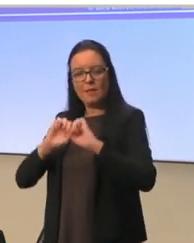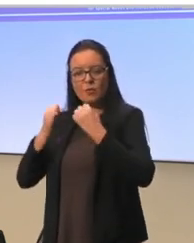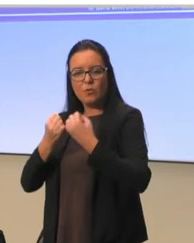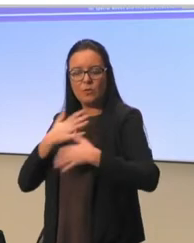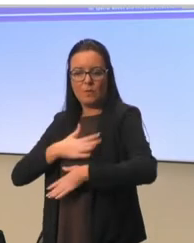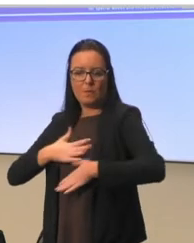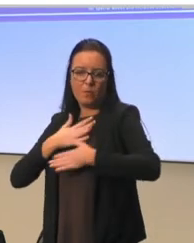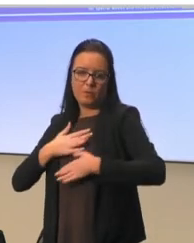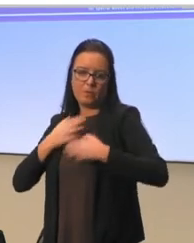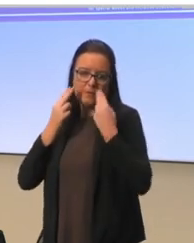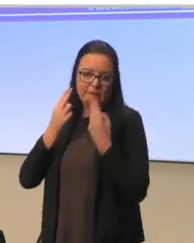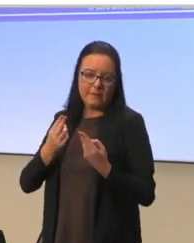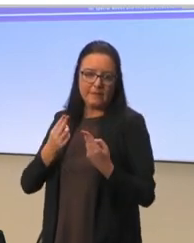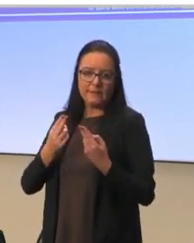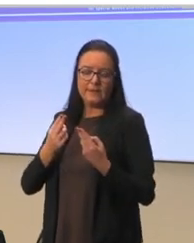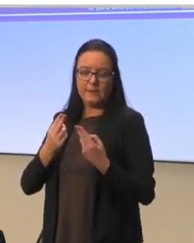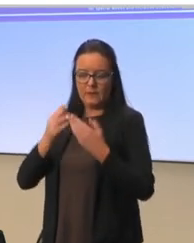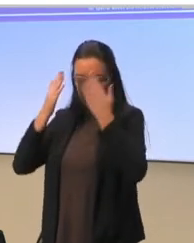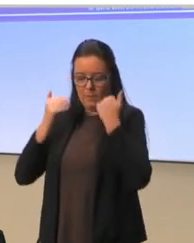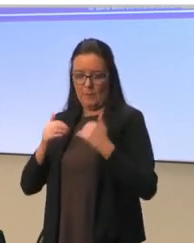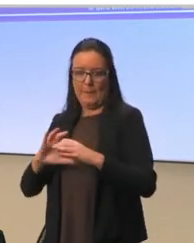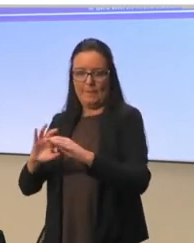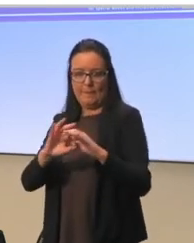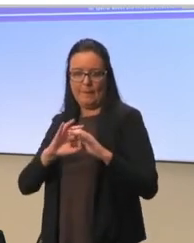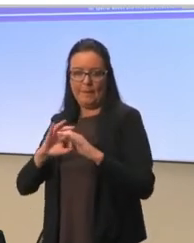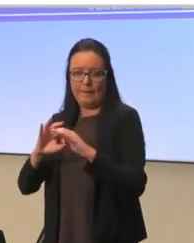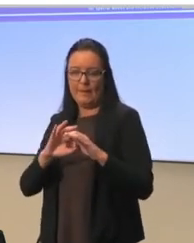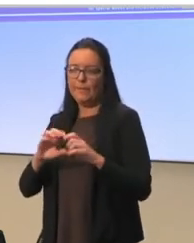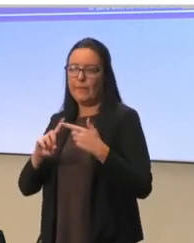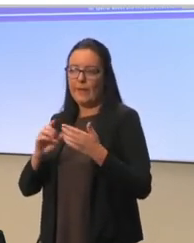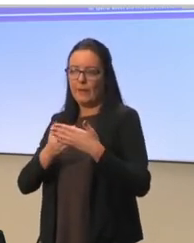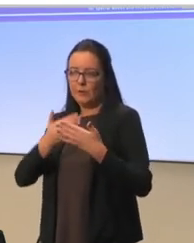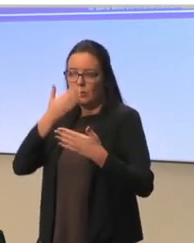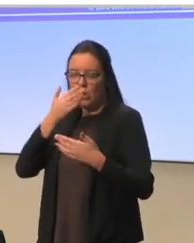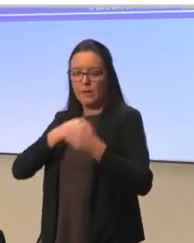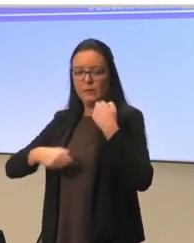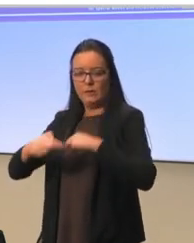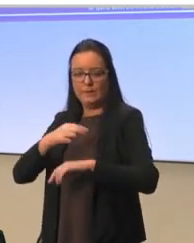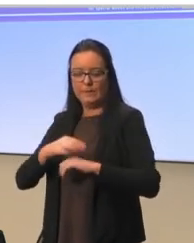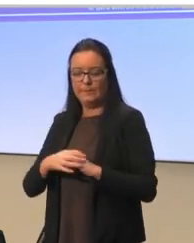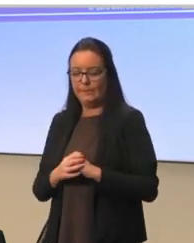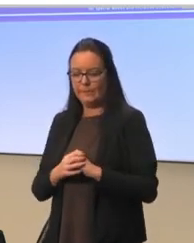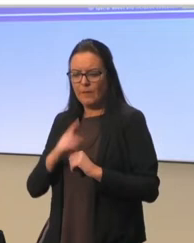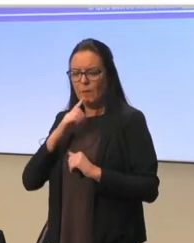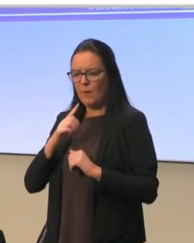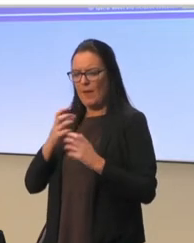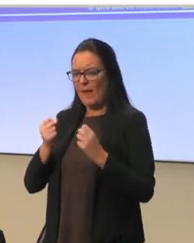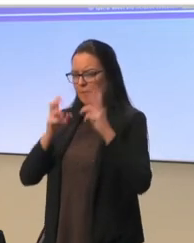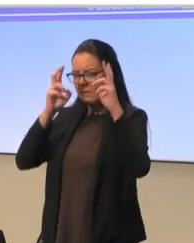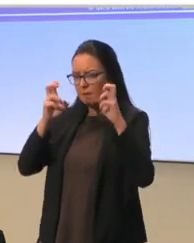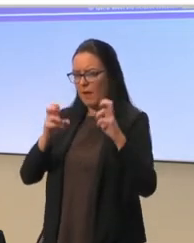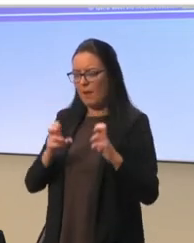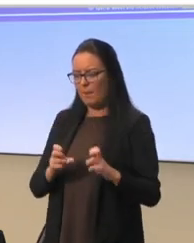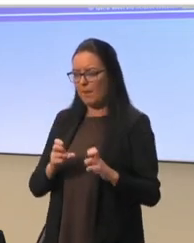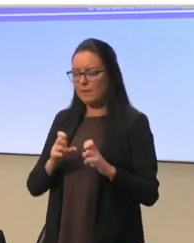We now call it well-being, and learning loss. So, these were the topics that the countries said they would